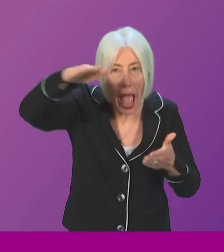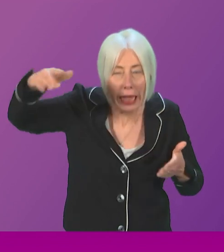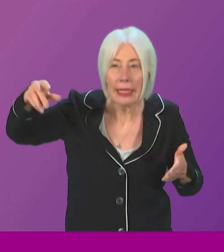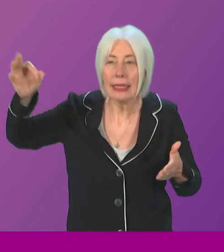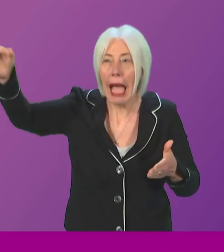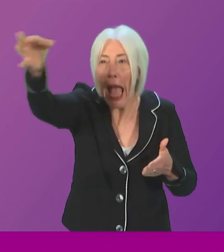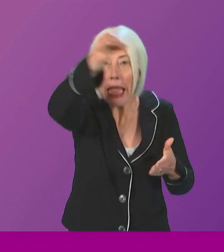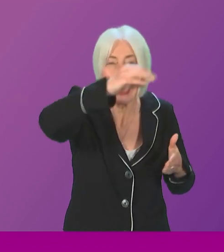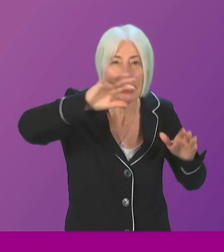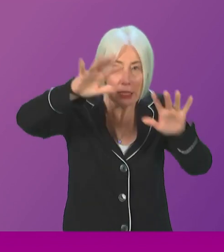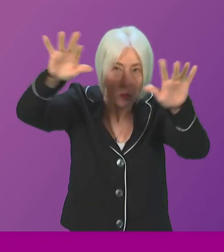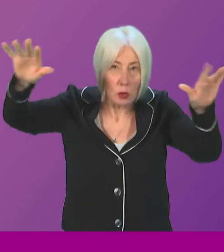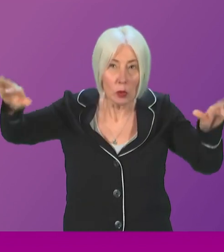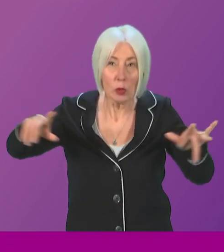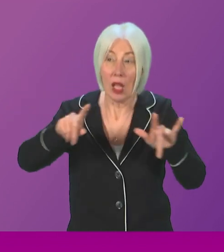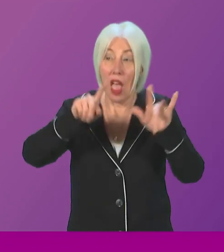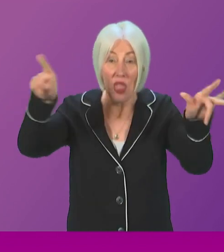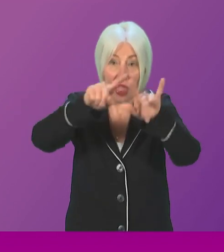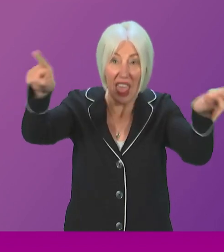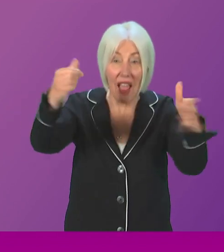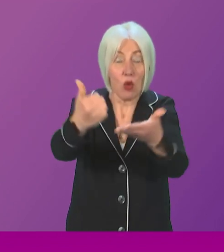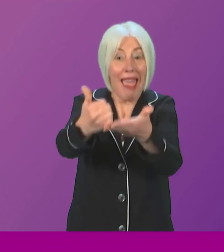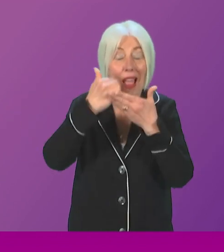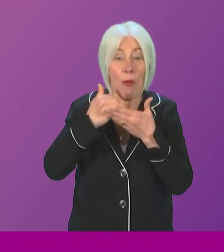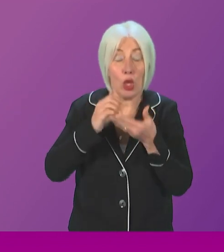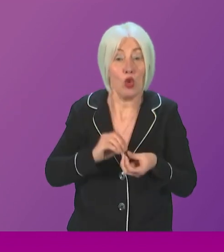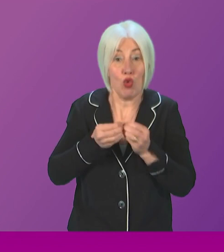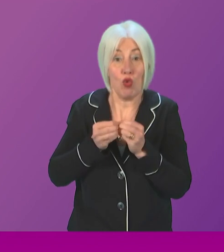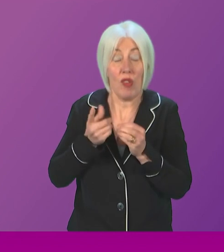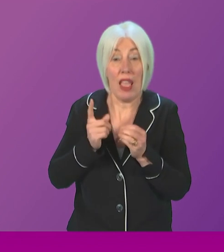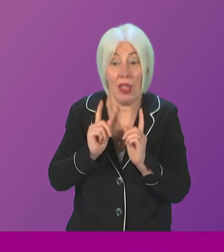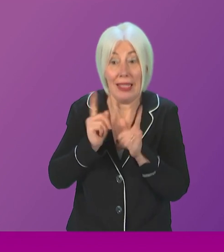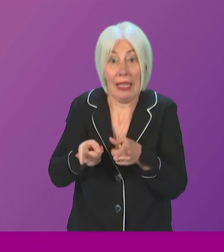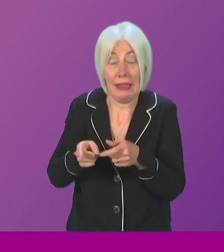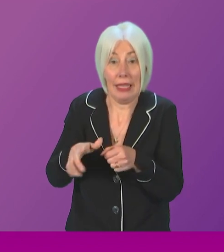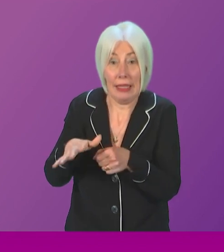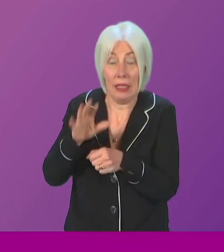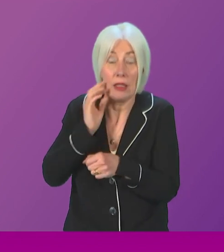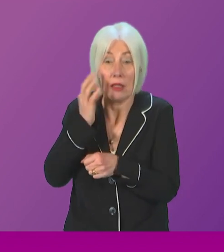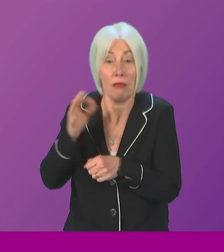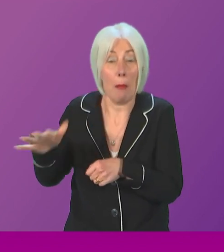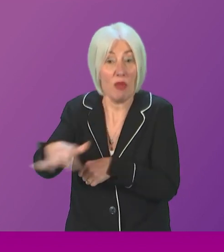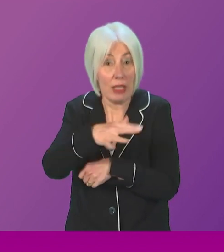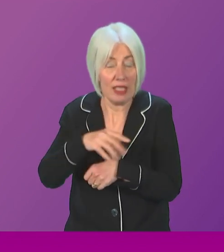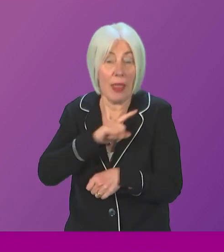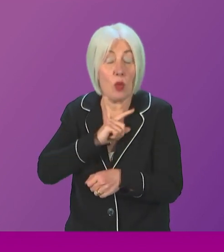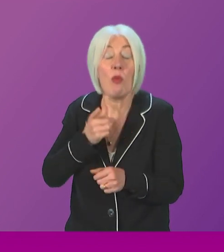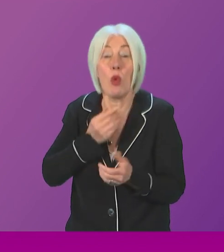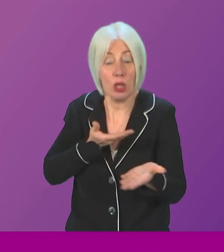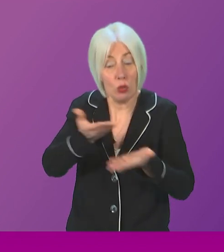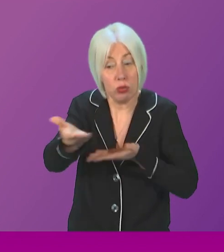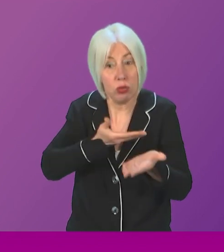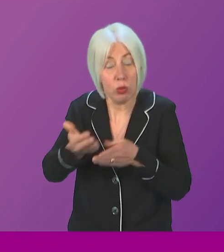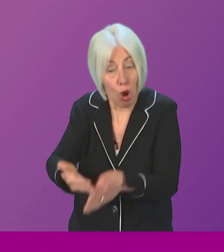vital that those communities do help shape the creation of these areas, which is why we chose to consult very early on in this